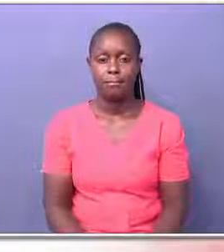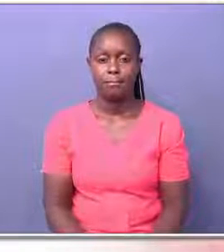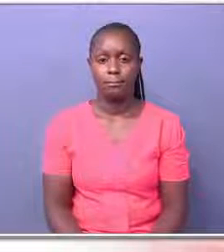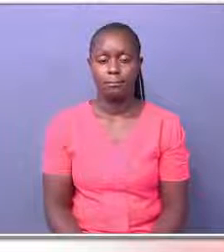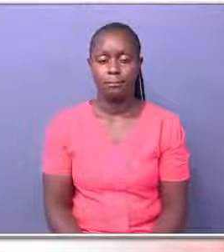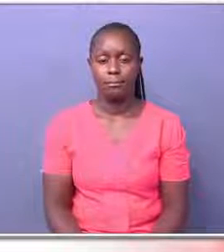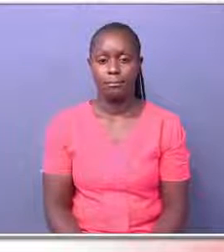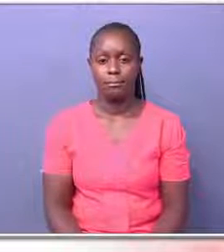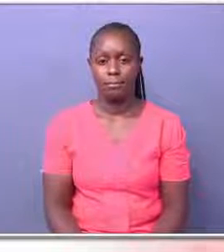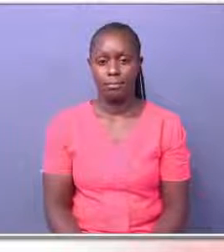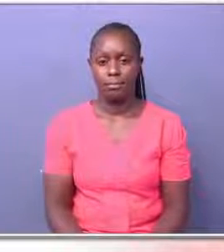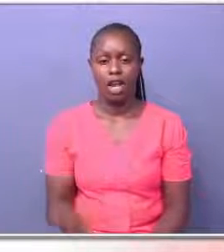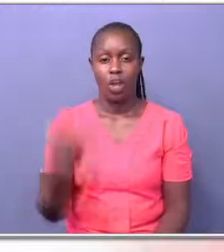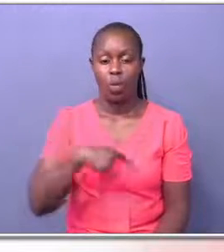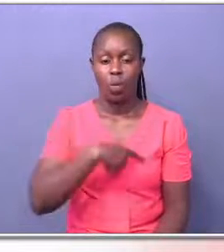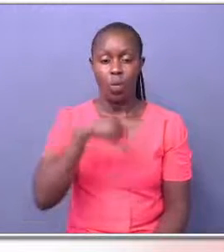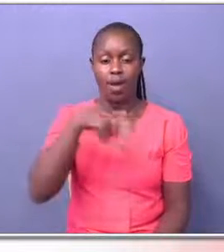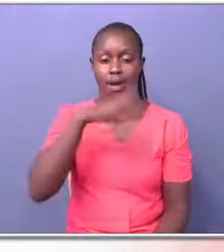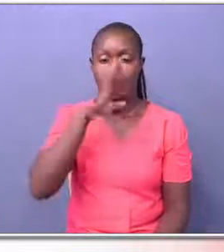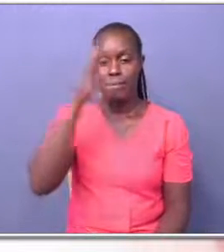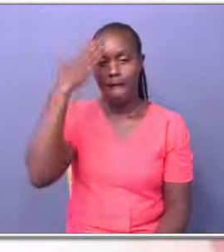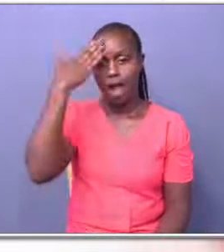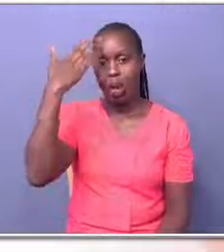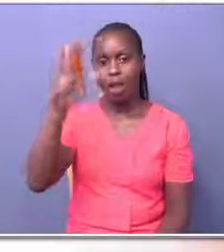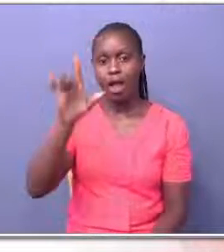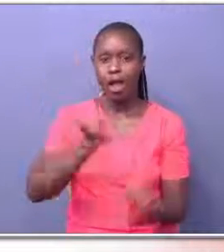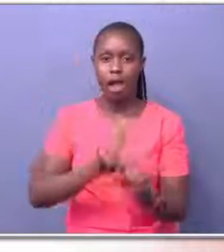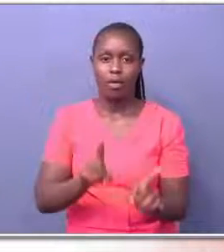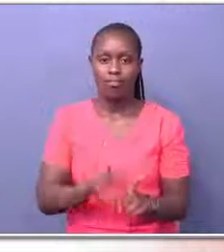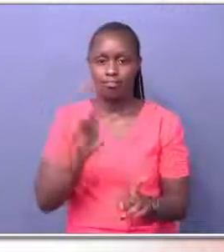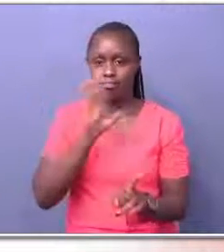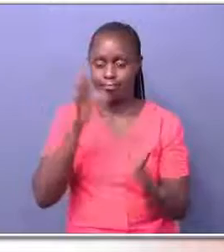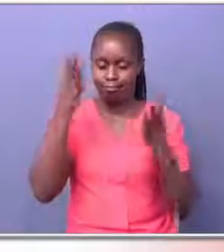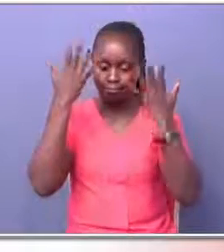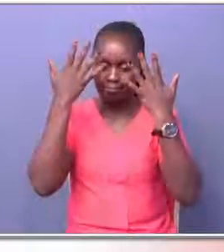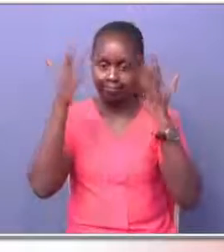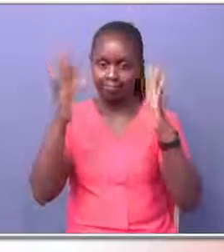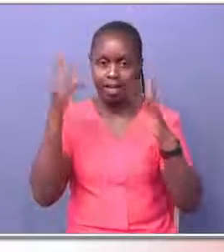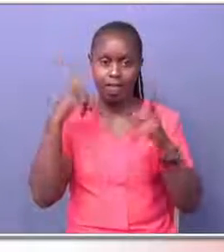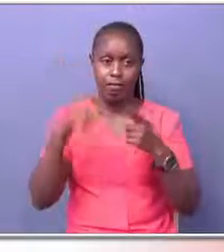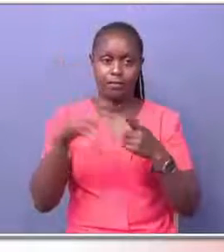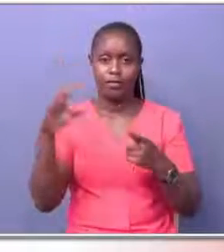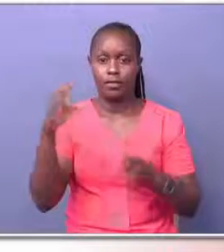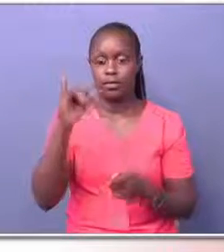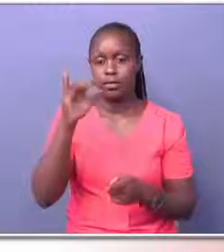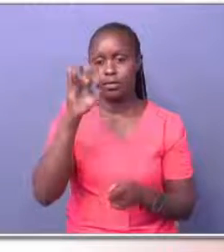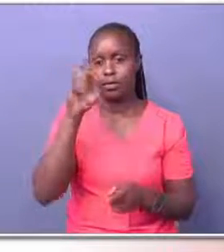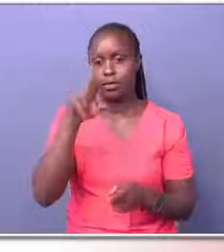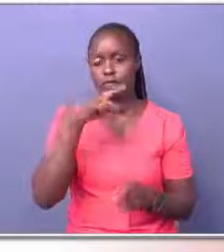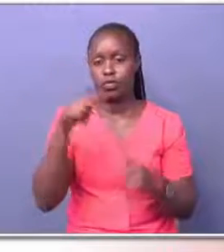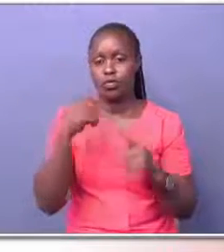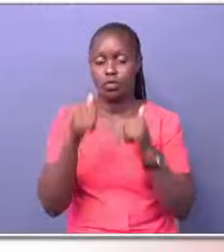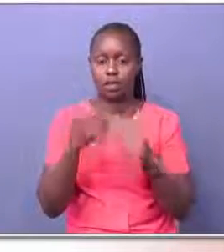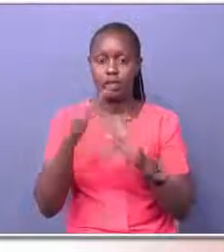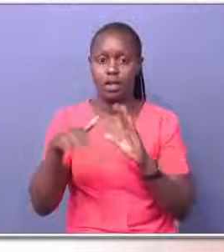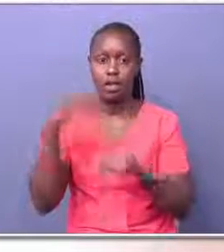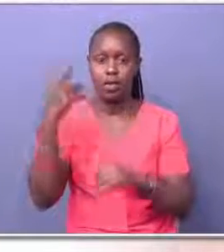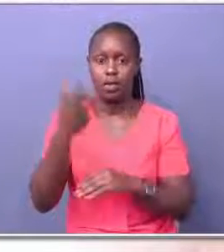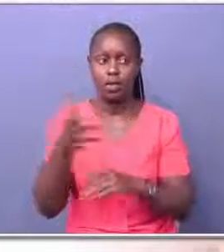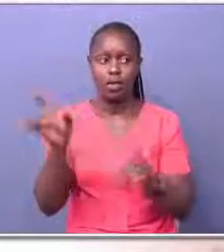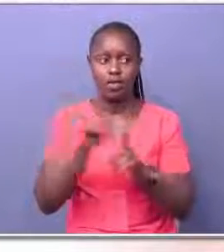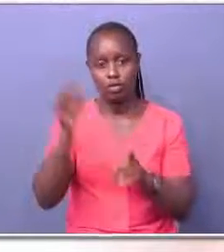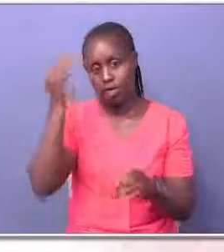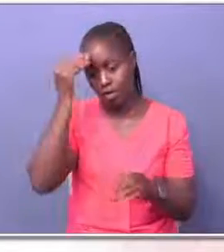So, I mean, we need to be aware and beware of anything, the cyber risks that are out there. And we need a lot of education ourselves.